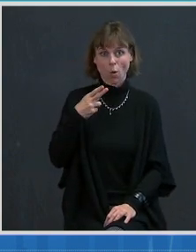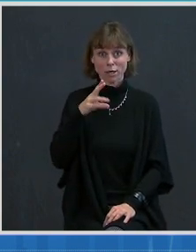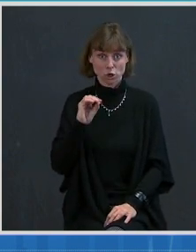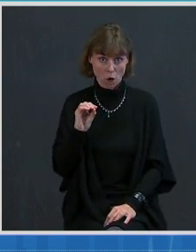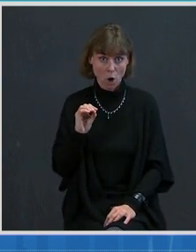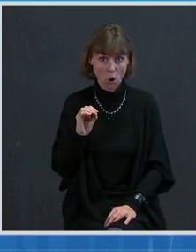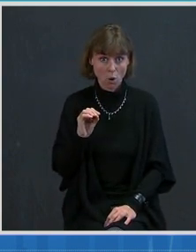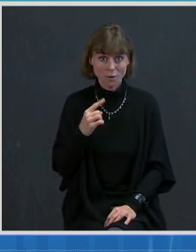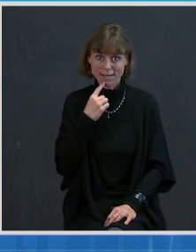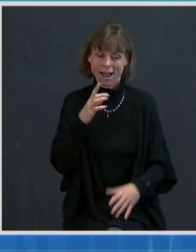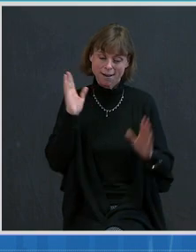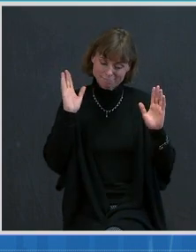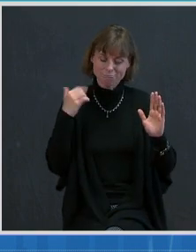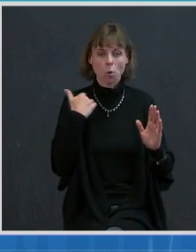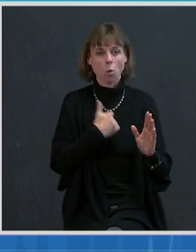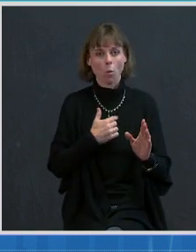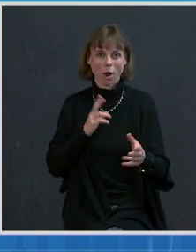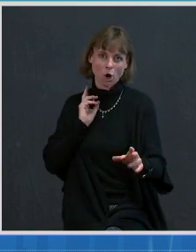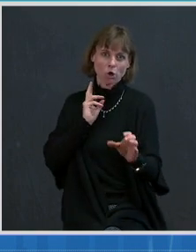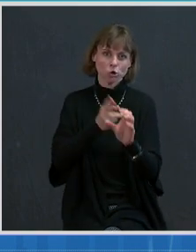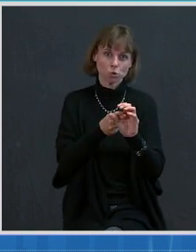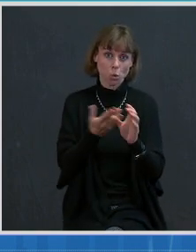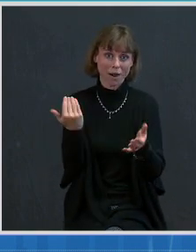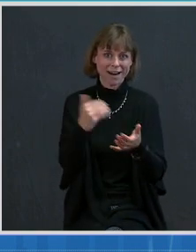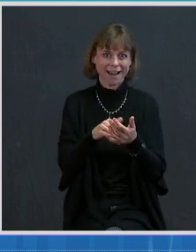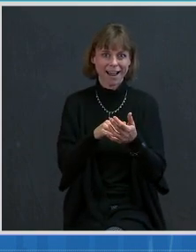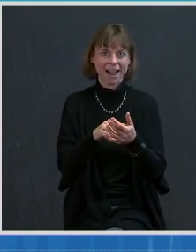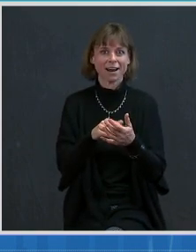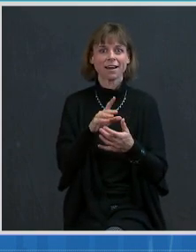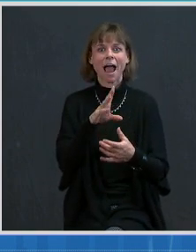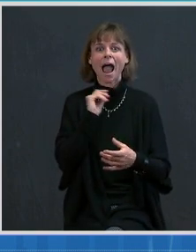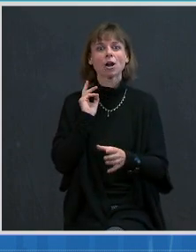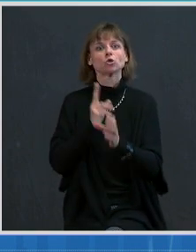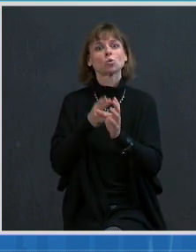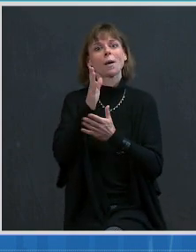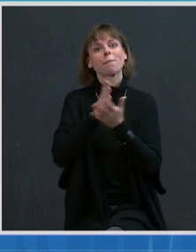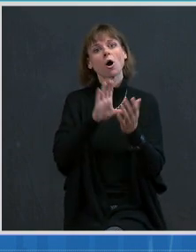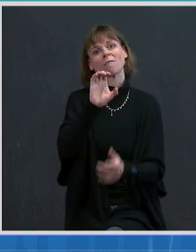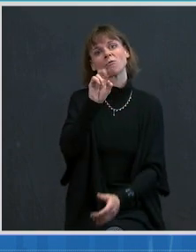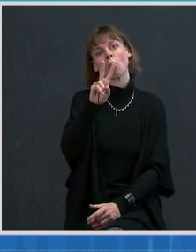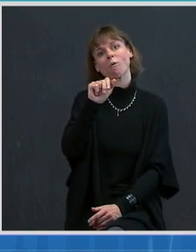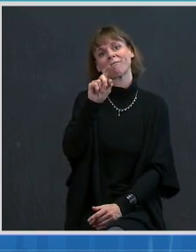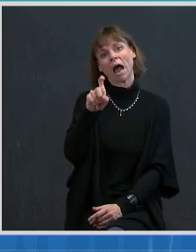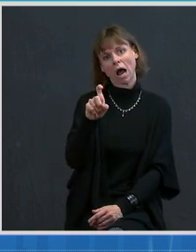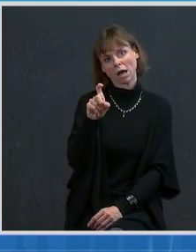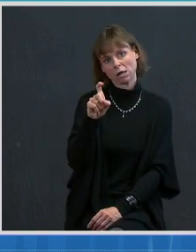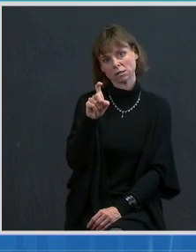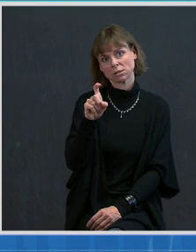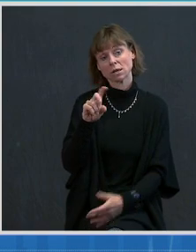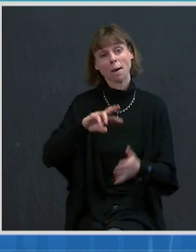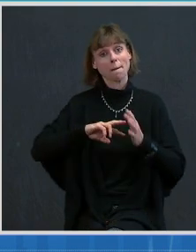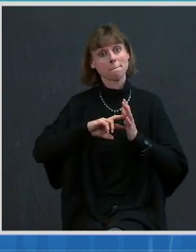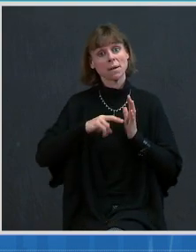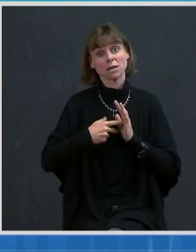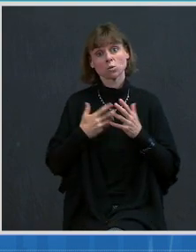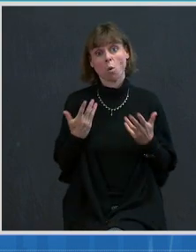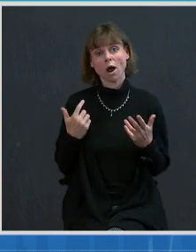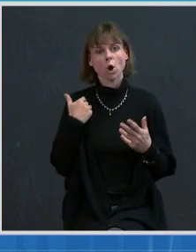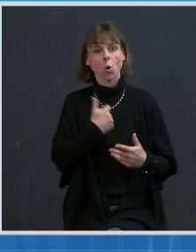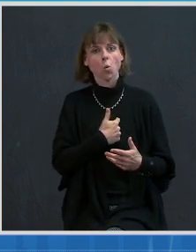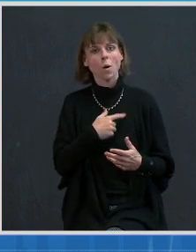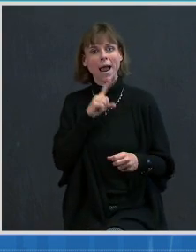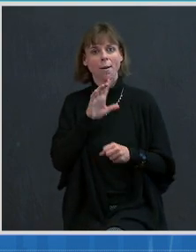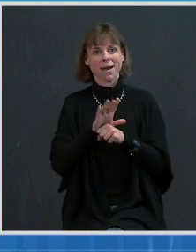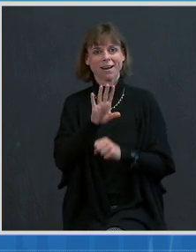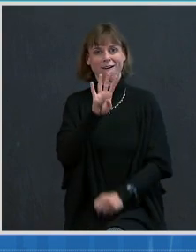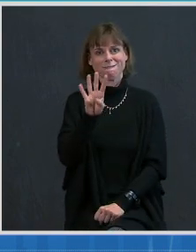rejoin WHO and we're going to be part of COVAX, which means, A, that we've made a commitment of $4 billion